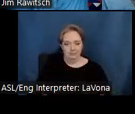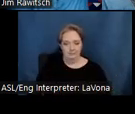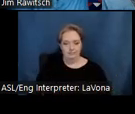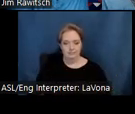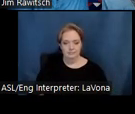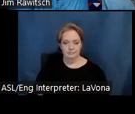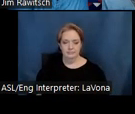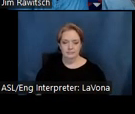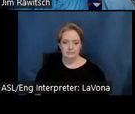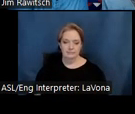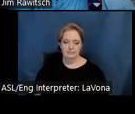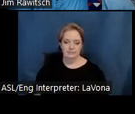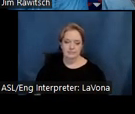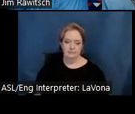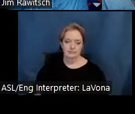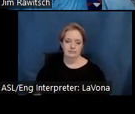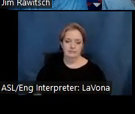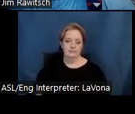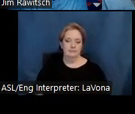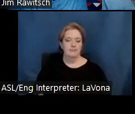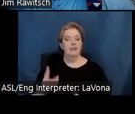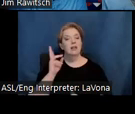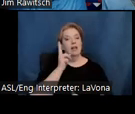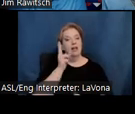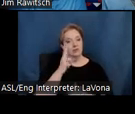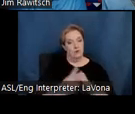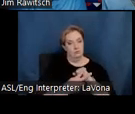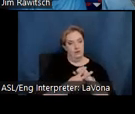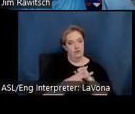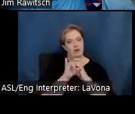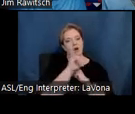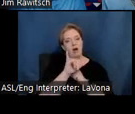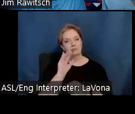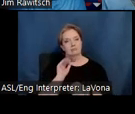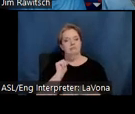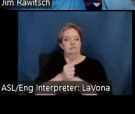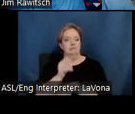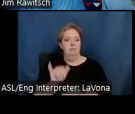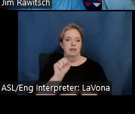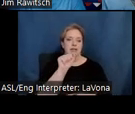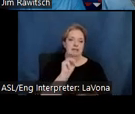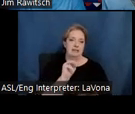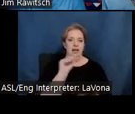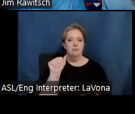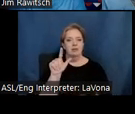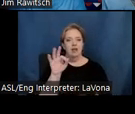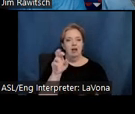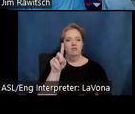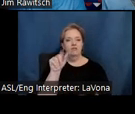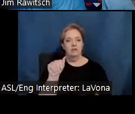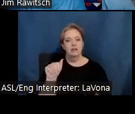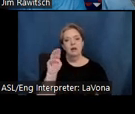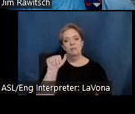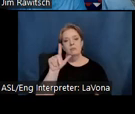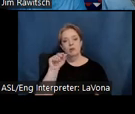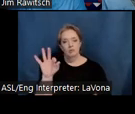With historic preservation came the establishment of the Sam and Alfreda Malouf Foundation for Arts and Crafts. The